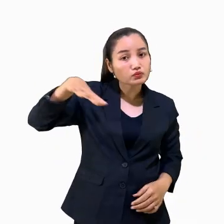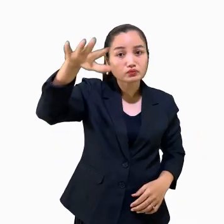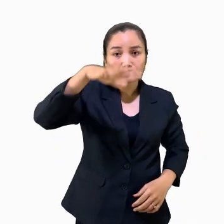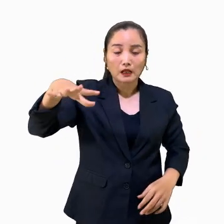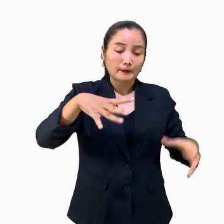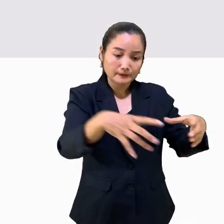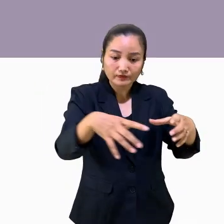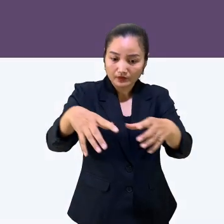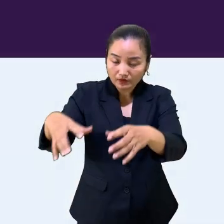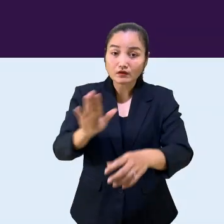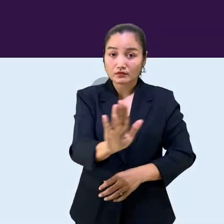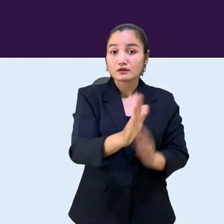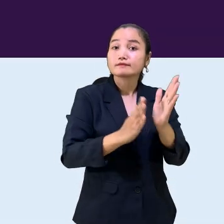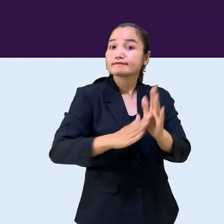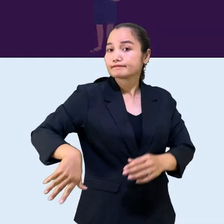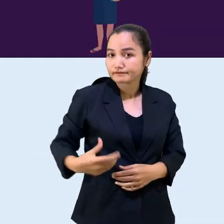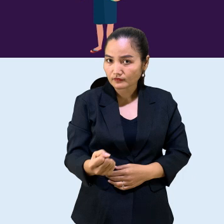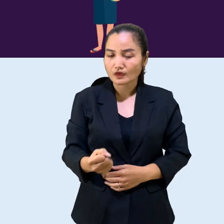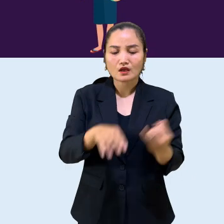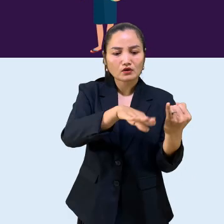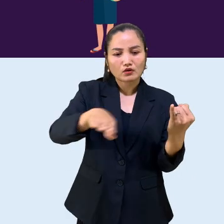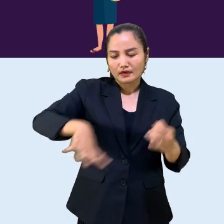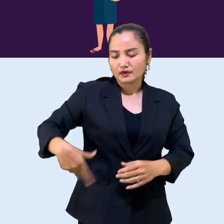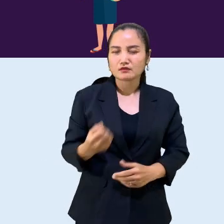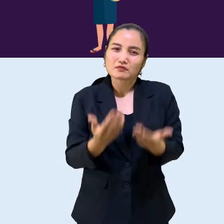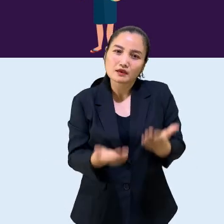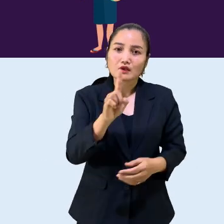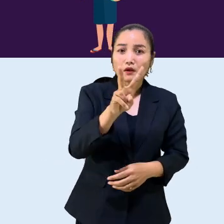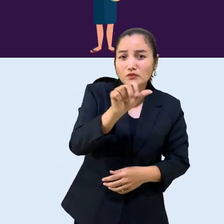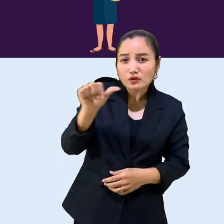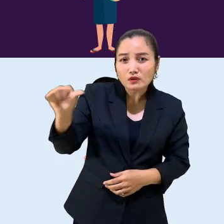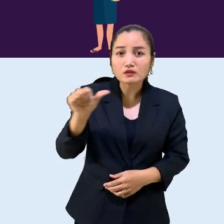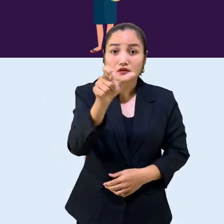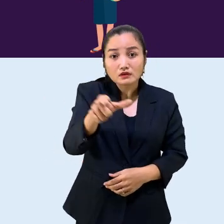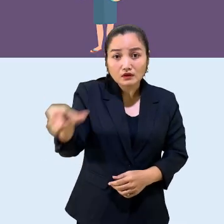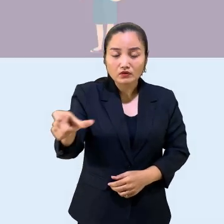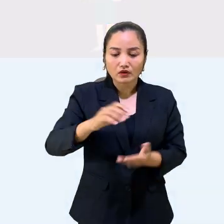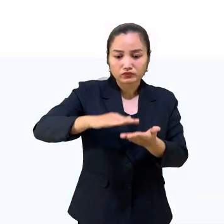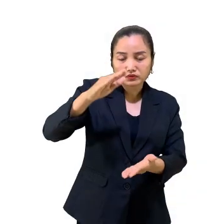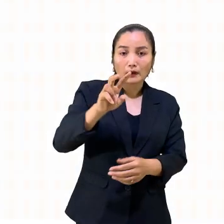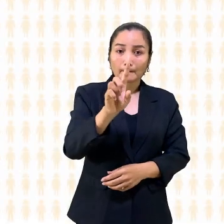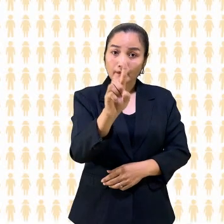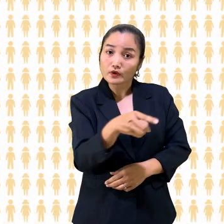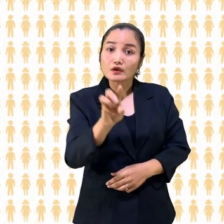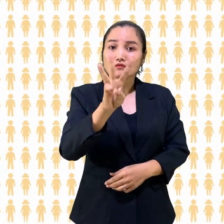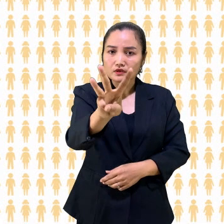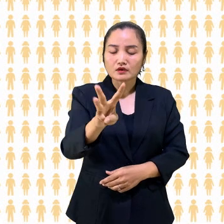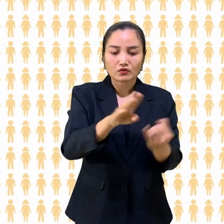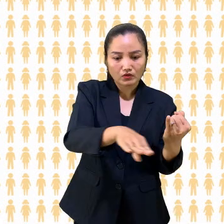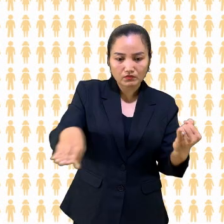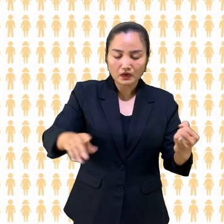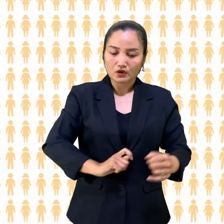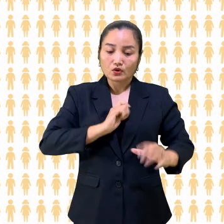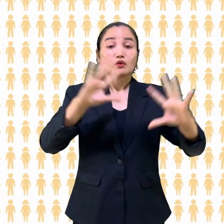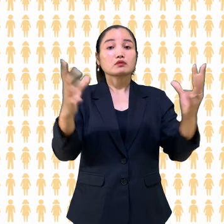offering a clearer picture of the risks faced by the most vulnerable populations in the country. Nearly two million